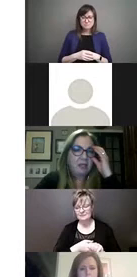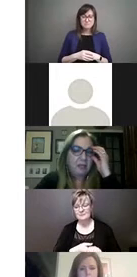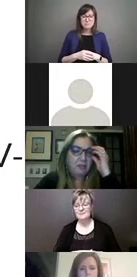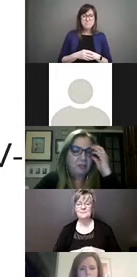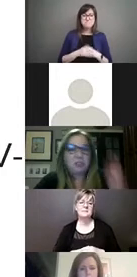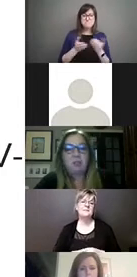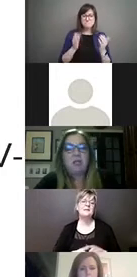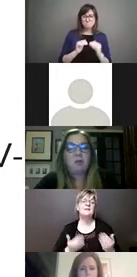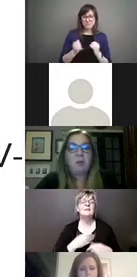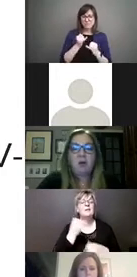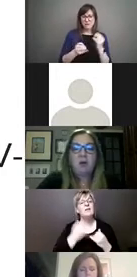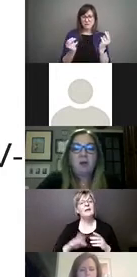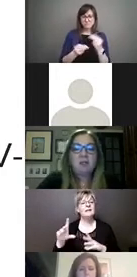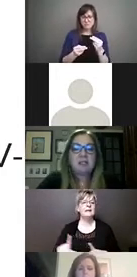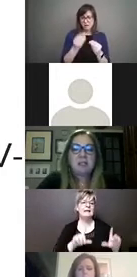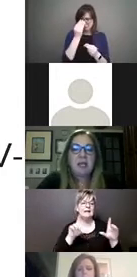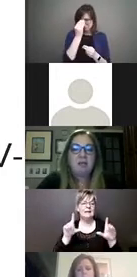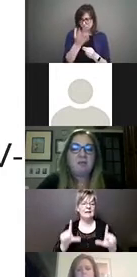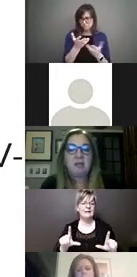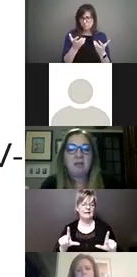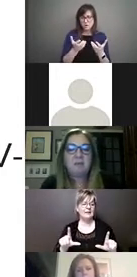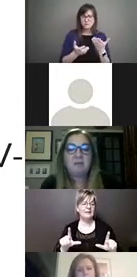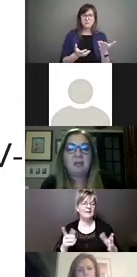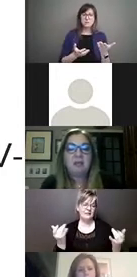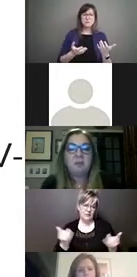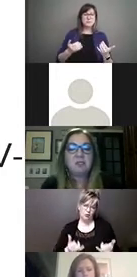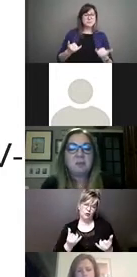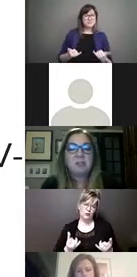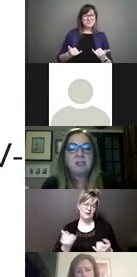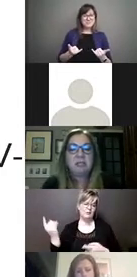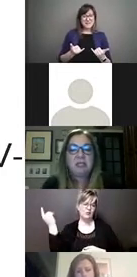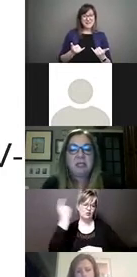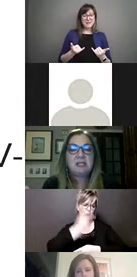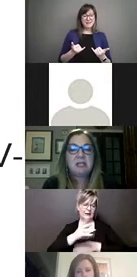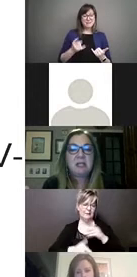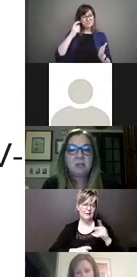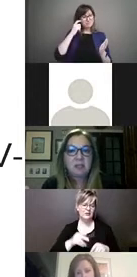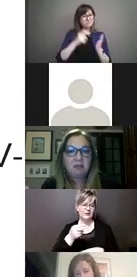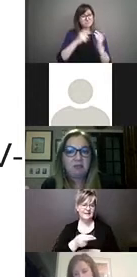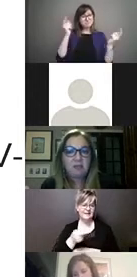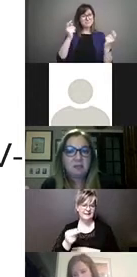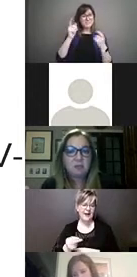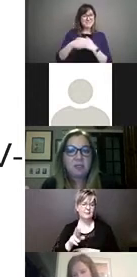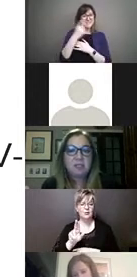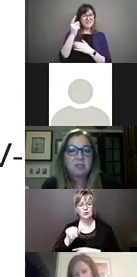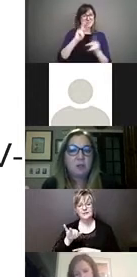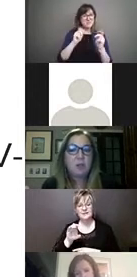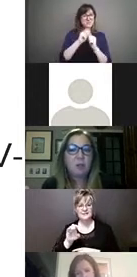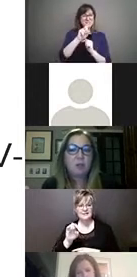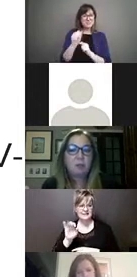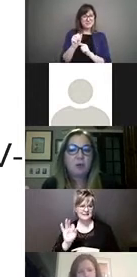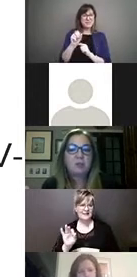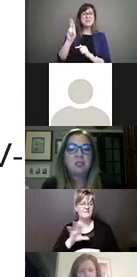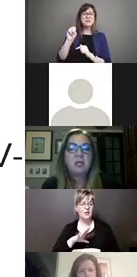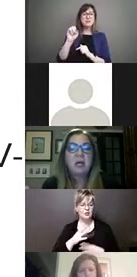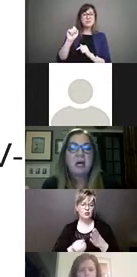next slide, just want to make you aware on this day of persons with disabilities that UNICEF has released a new global